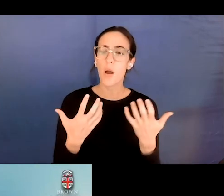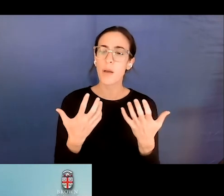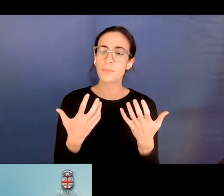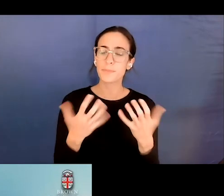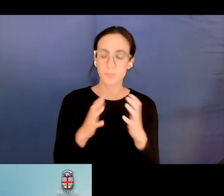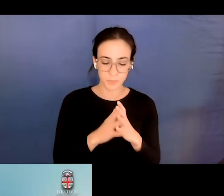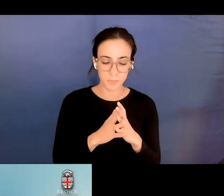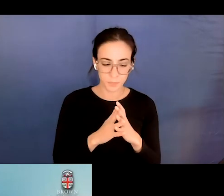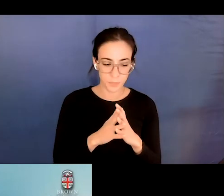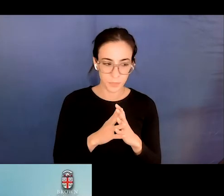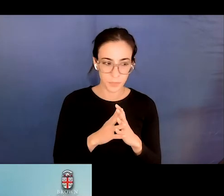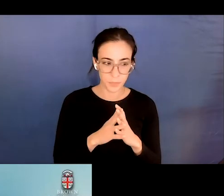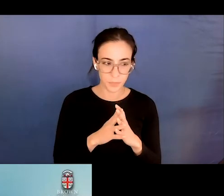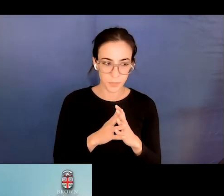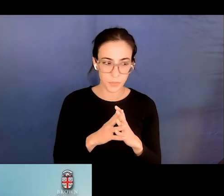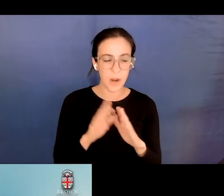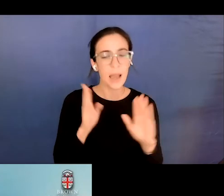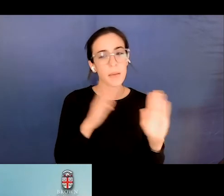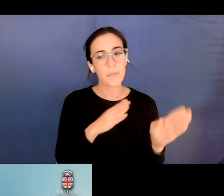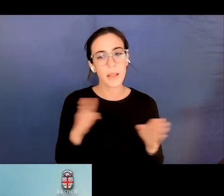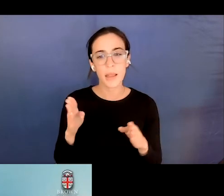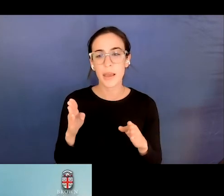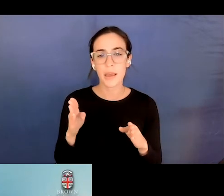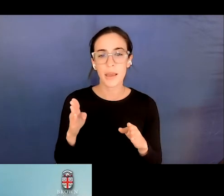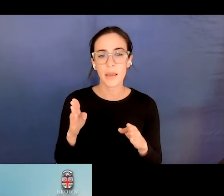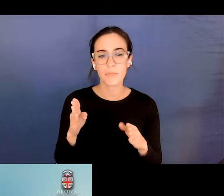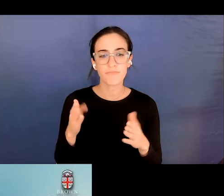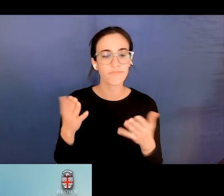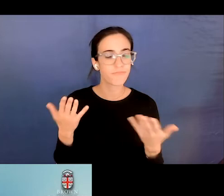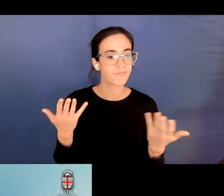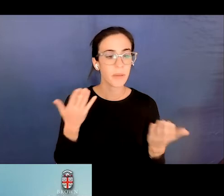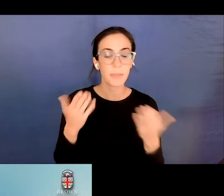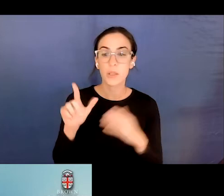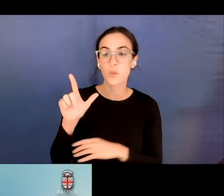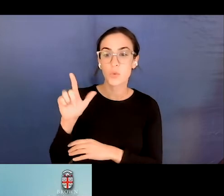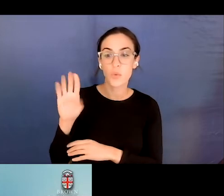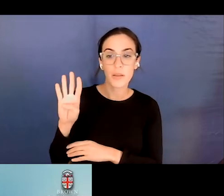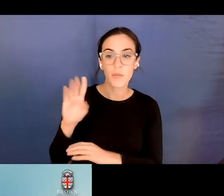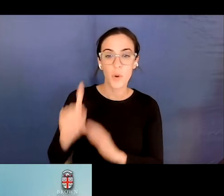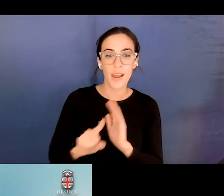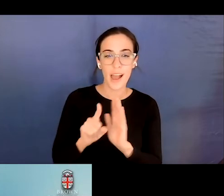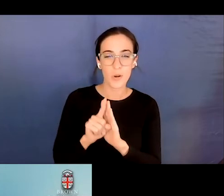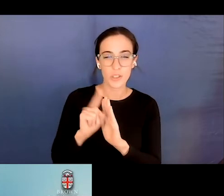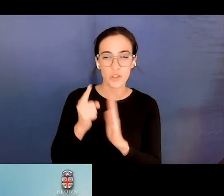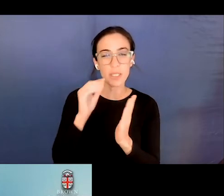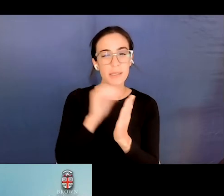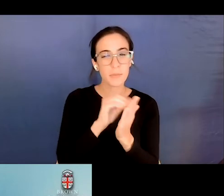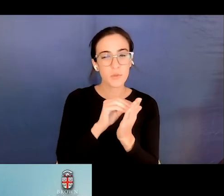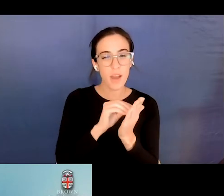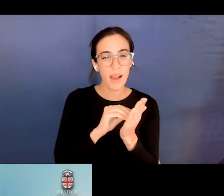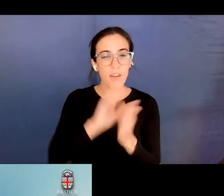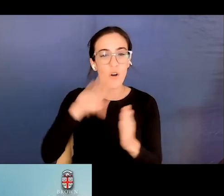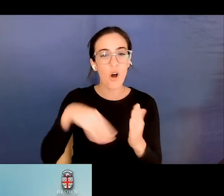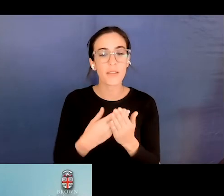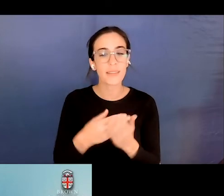plan to, to just go 24 hours and keep track of all of the listening events that I